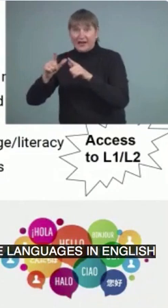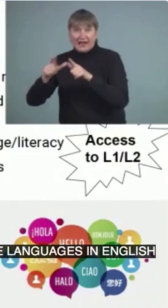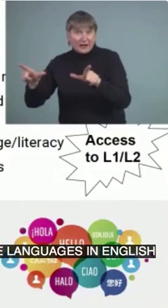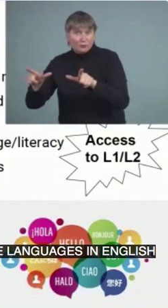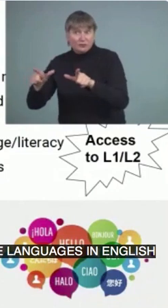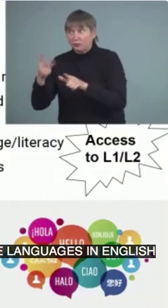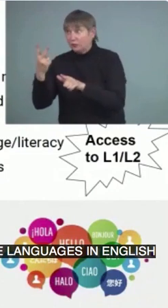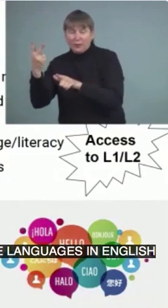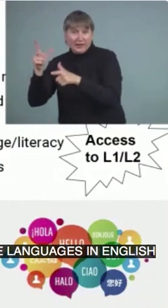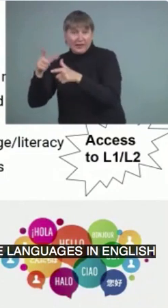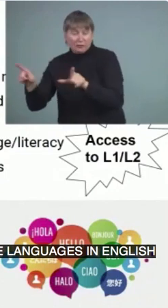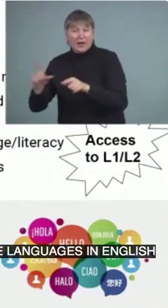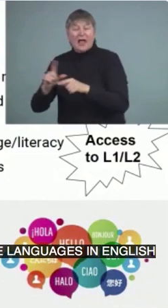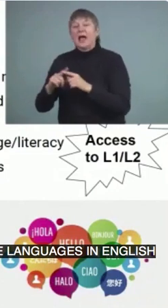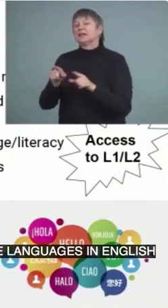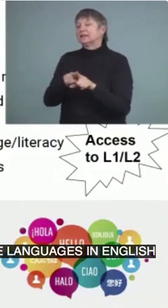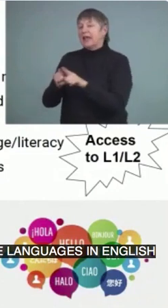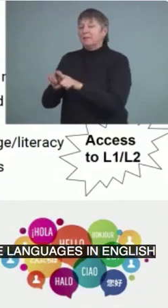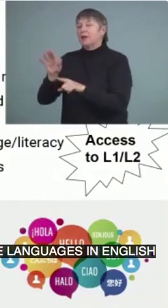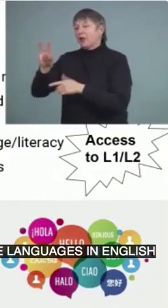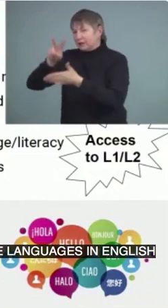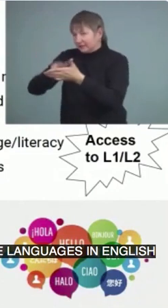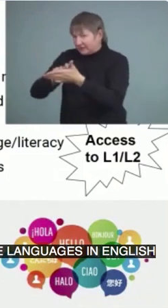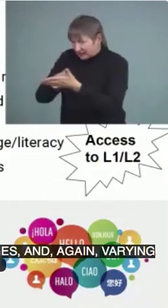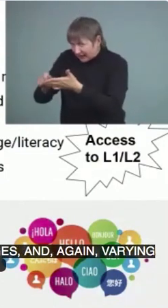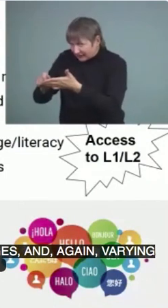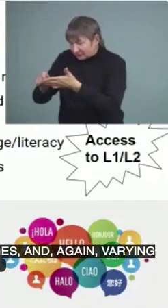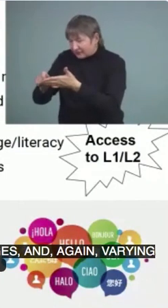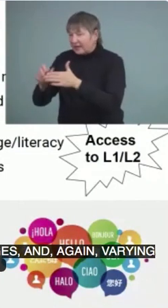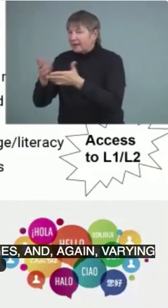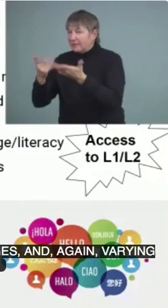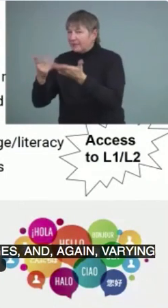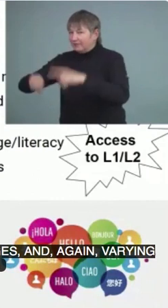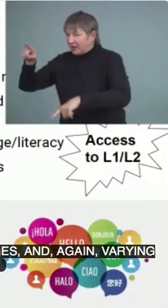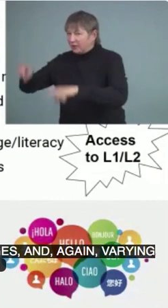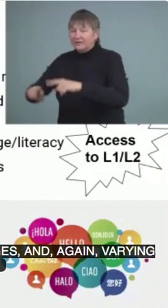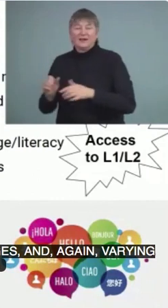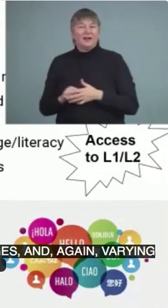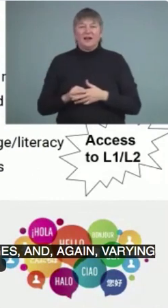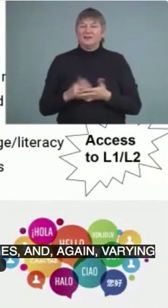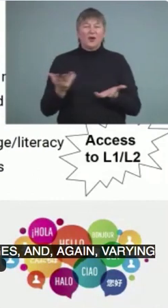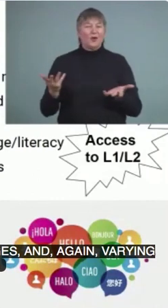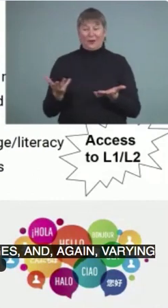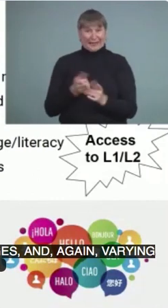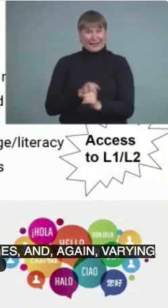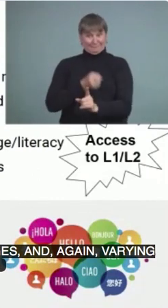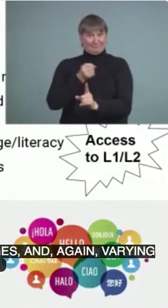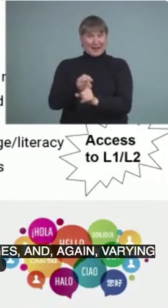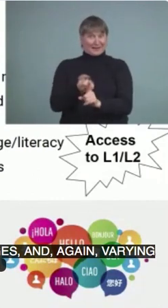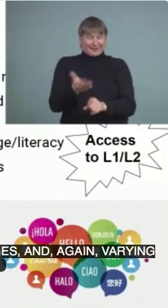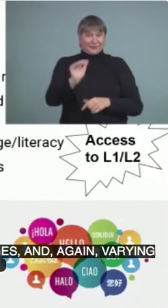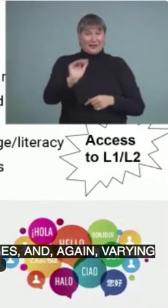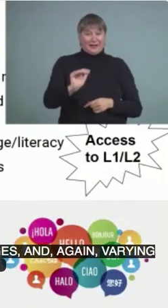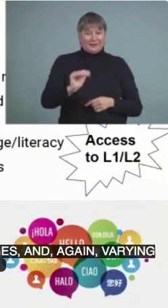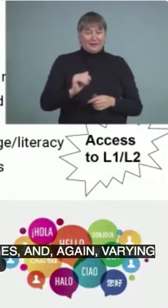degrees of literacy and language. So all of that really makes a difference, because we need to know, okay, how